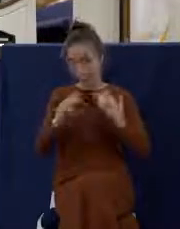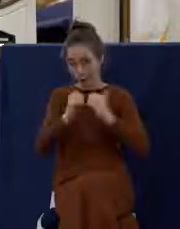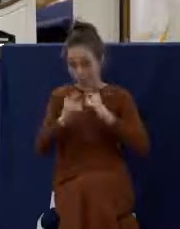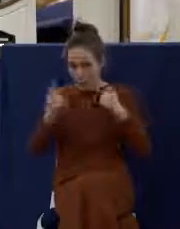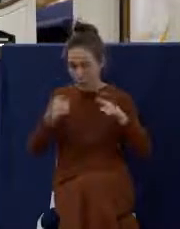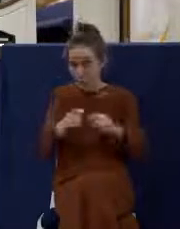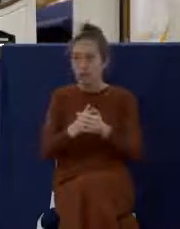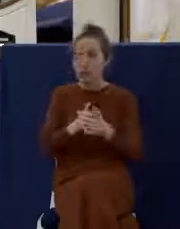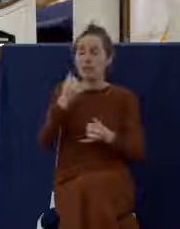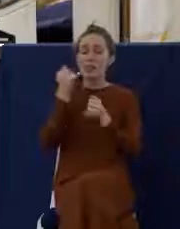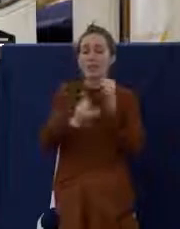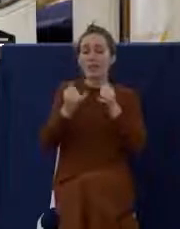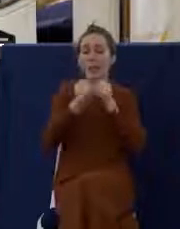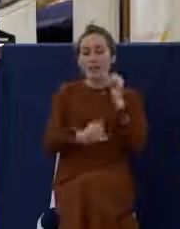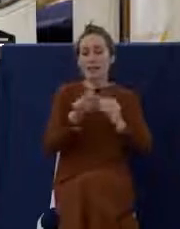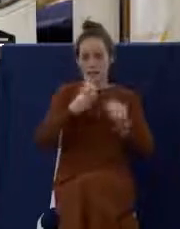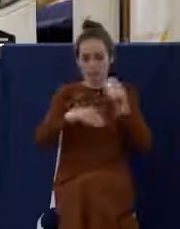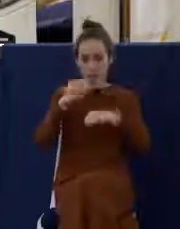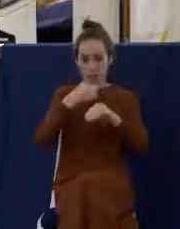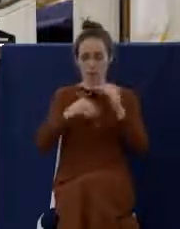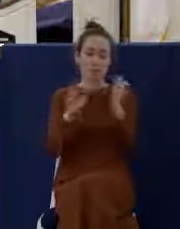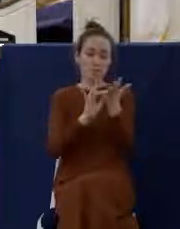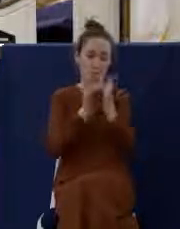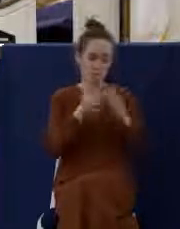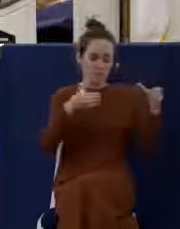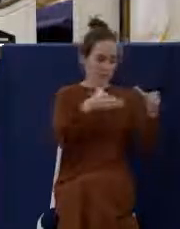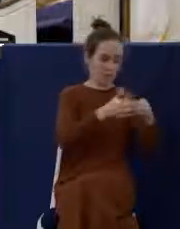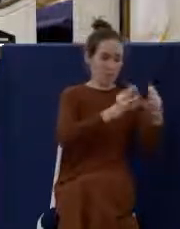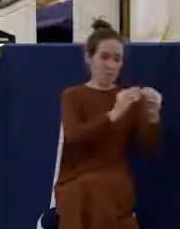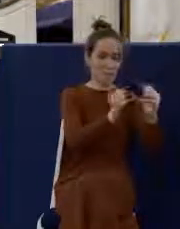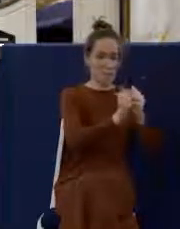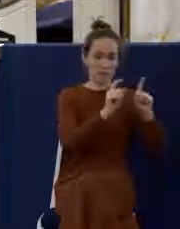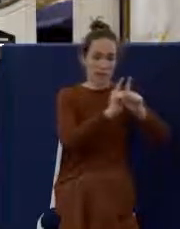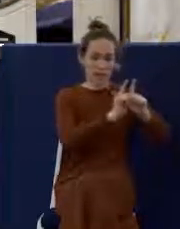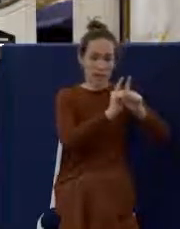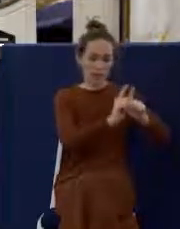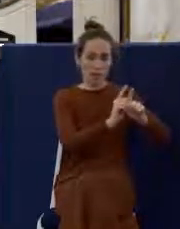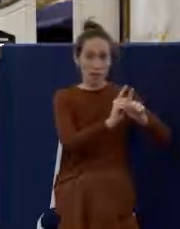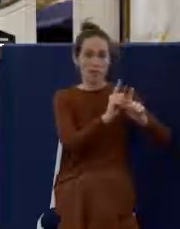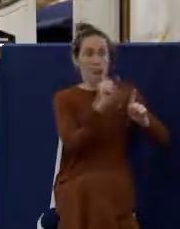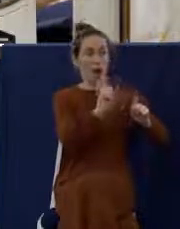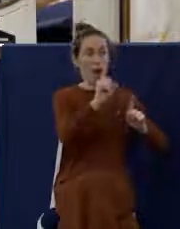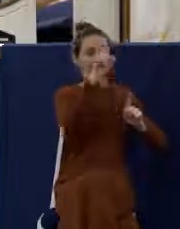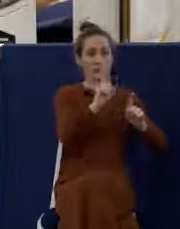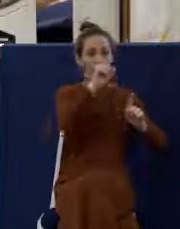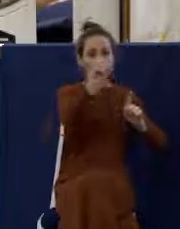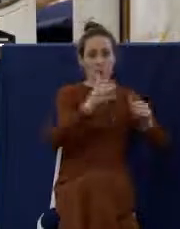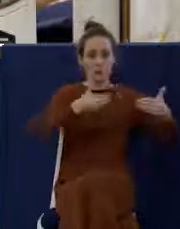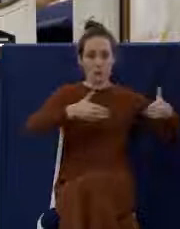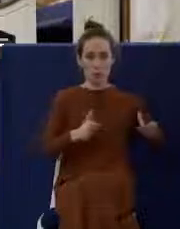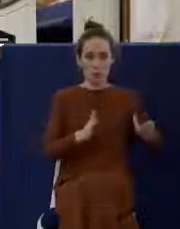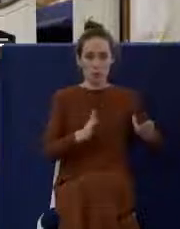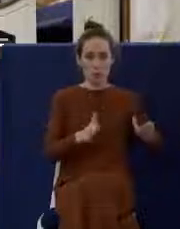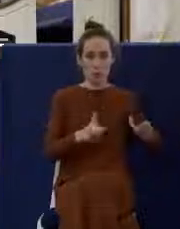that last supper meal, when Jesus was meeting with his disciples, they met in an upper room, and they were observing